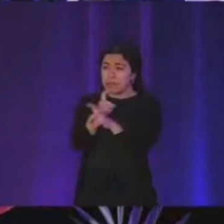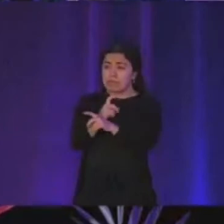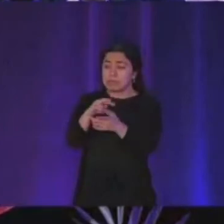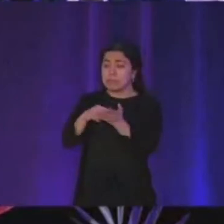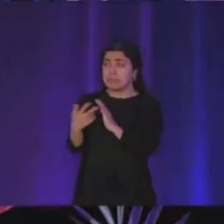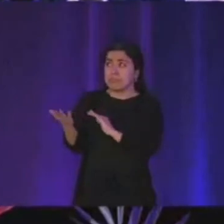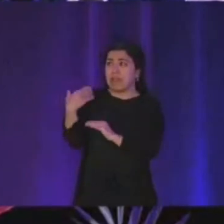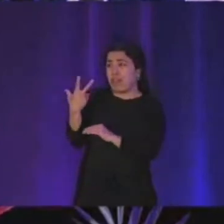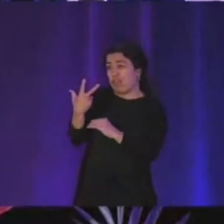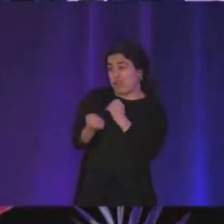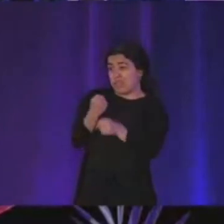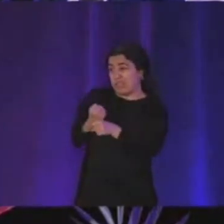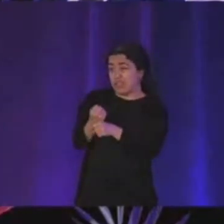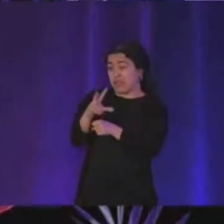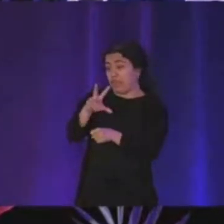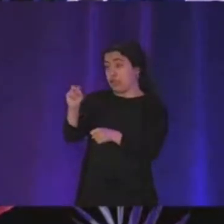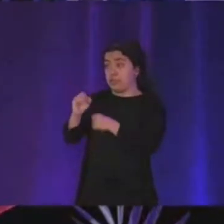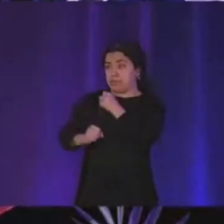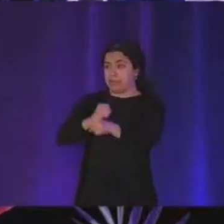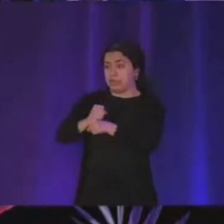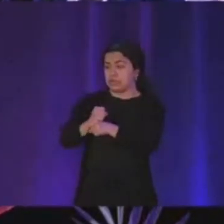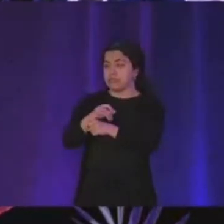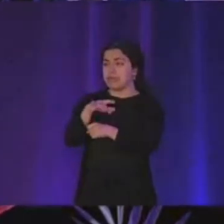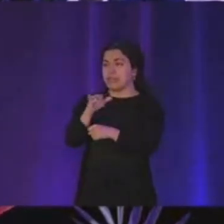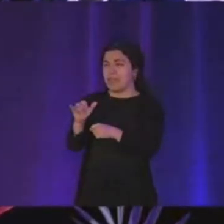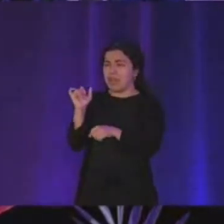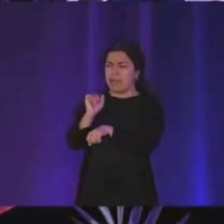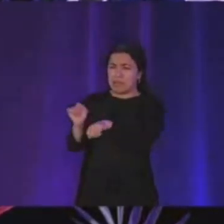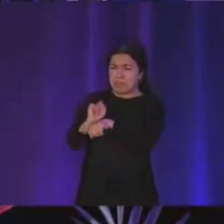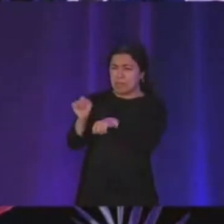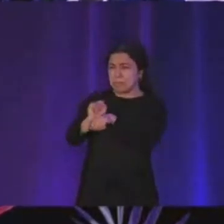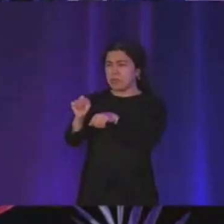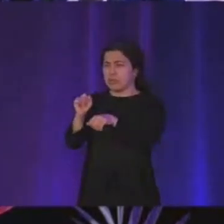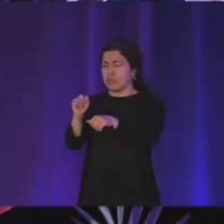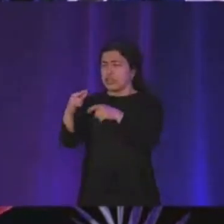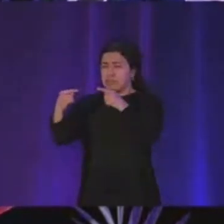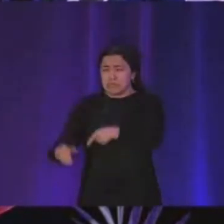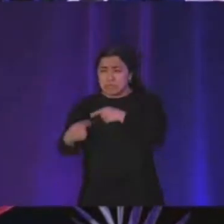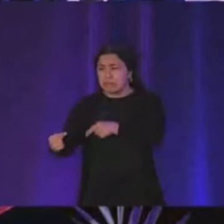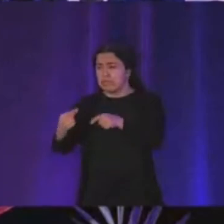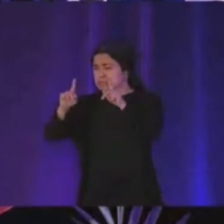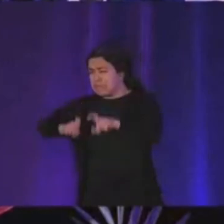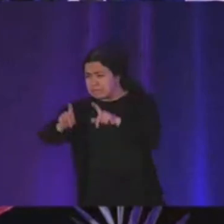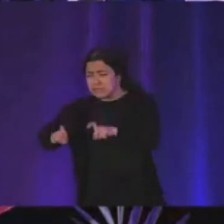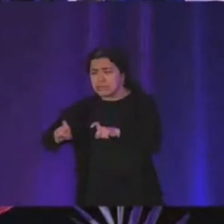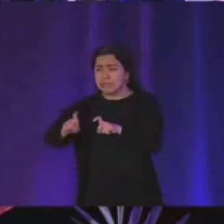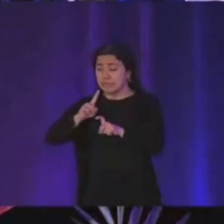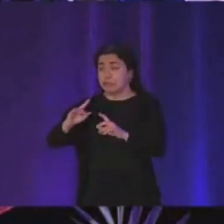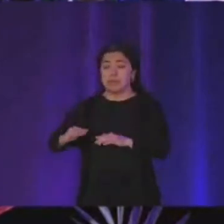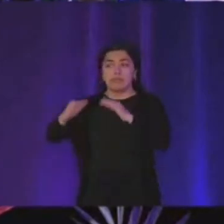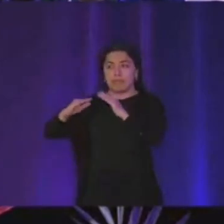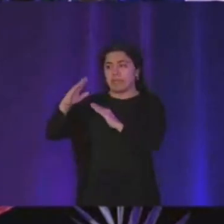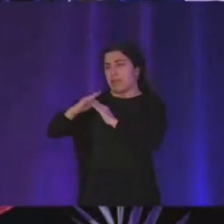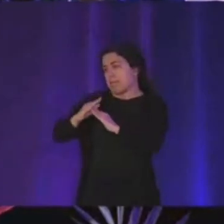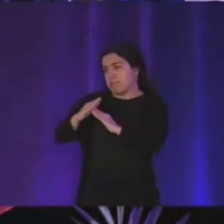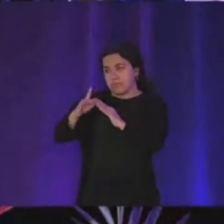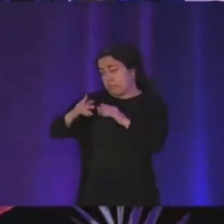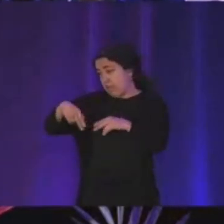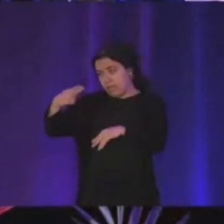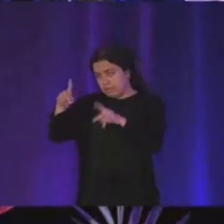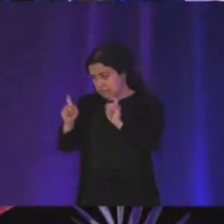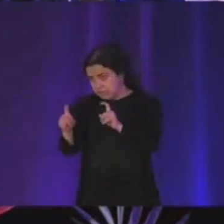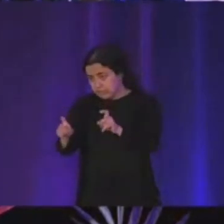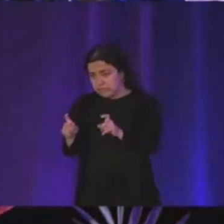years a lot of c libraries that have implemented this and are battle tested and are very robust and in javascript like this is just in the